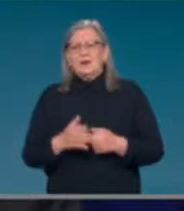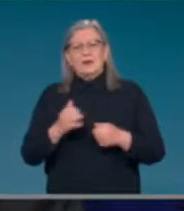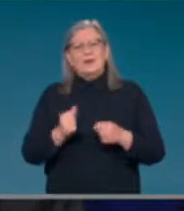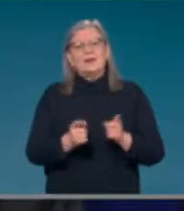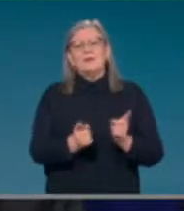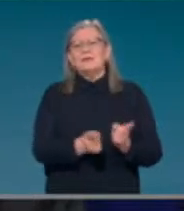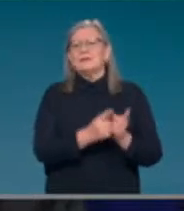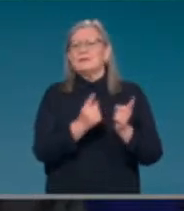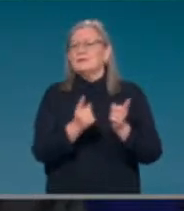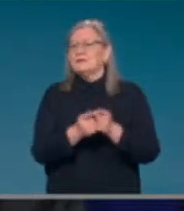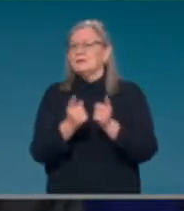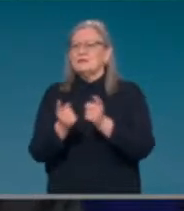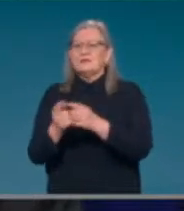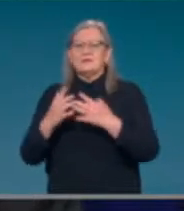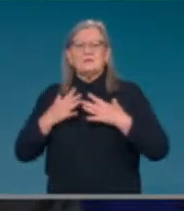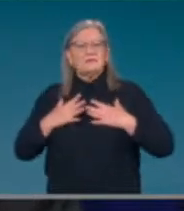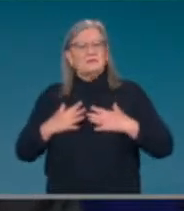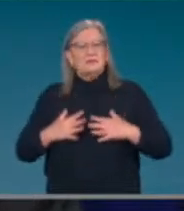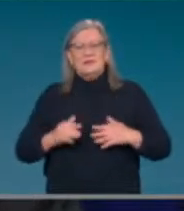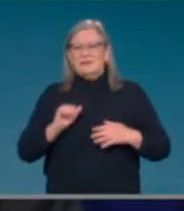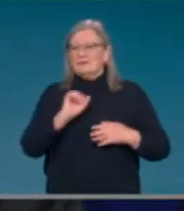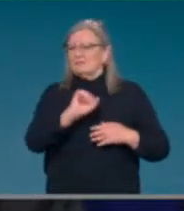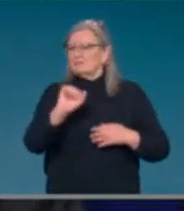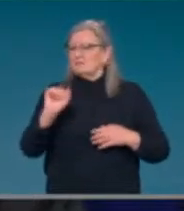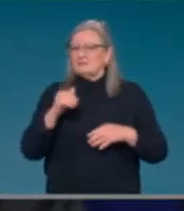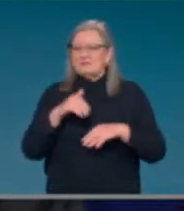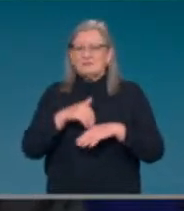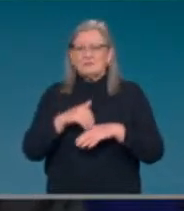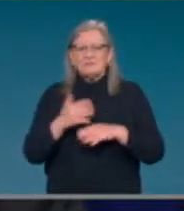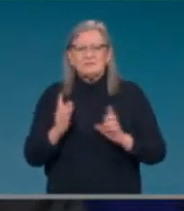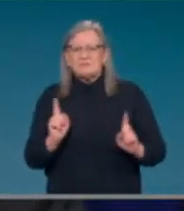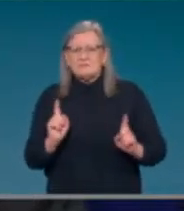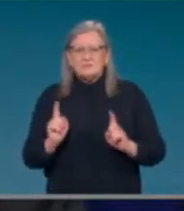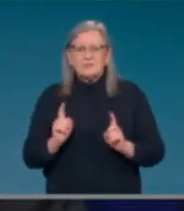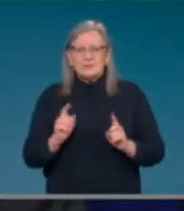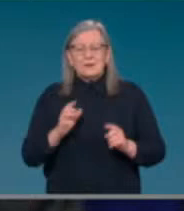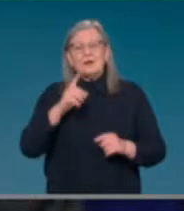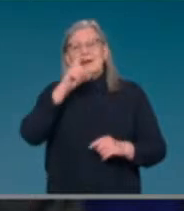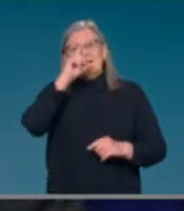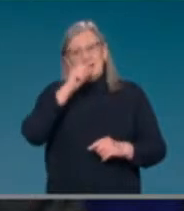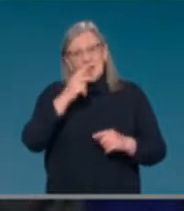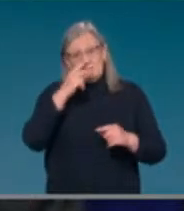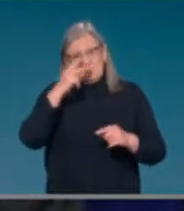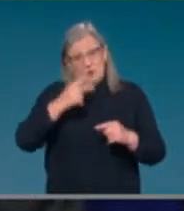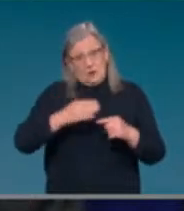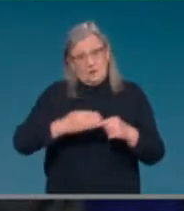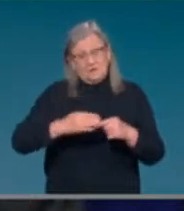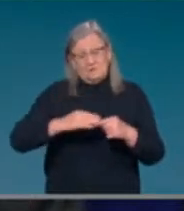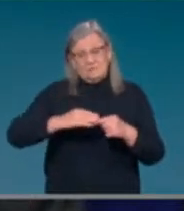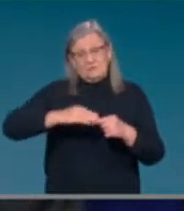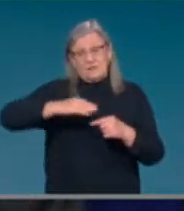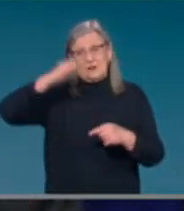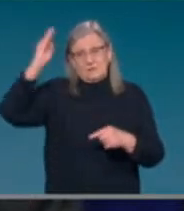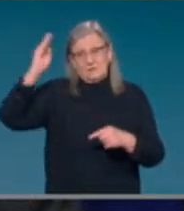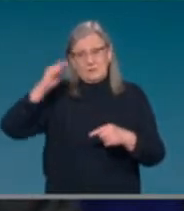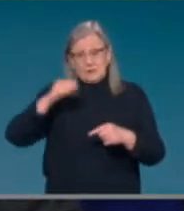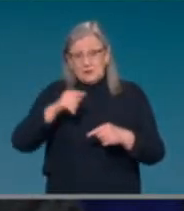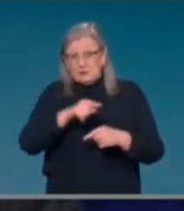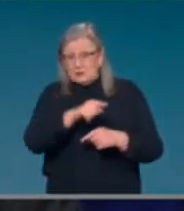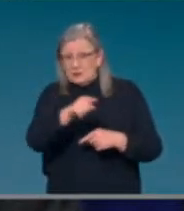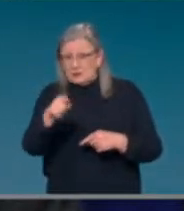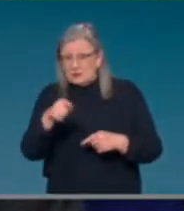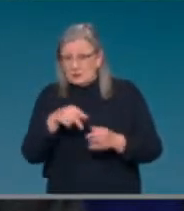and that includes down to 12 years old. So in that case, the children down to 12, if they're severely immunocompromised kiddies,